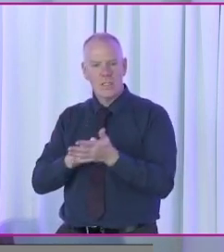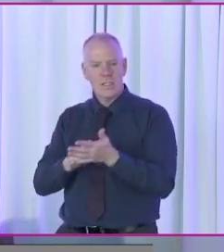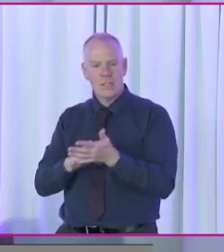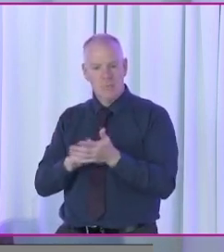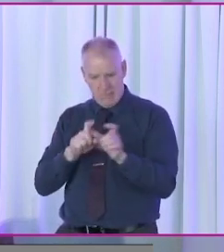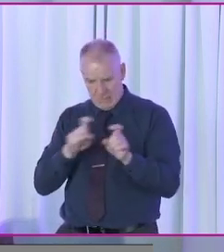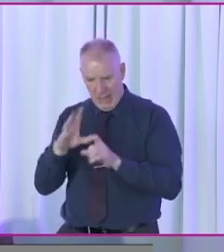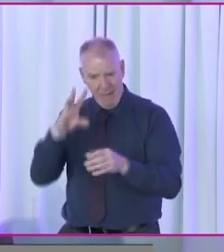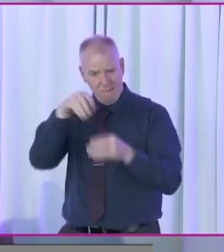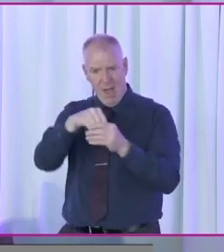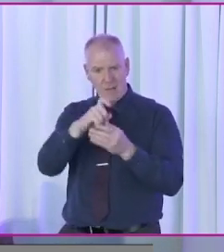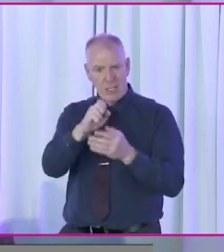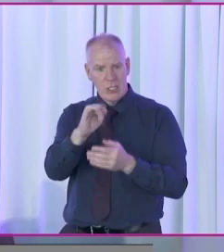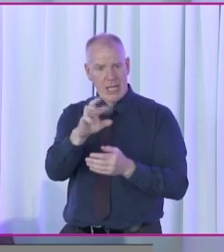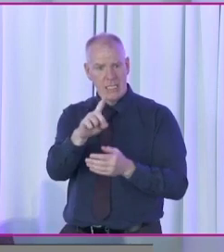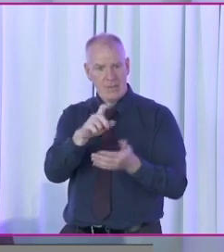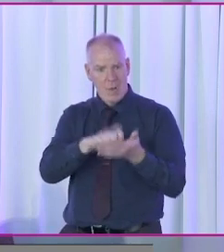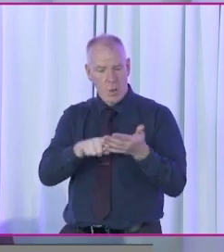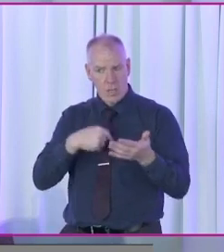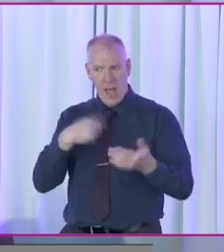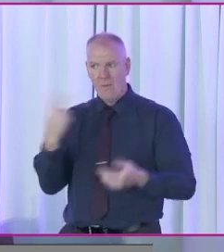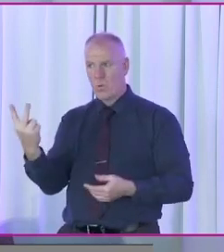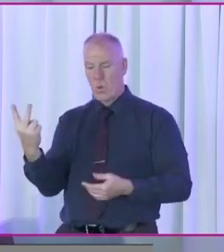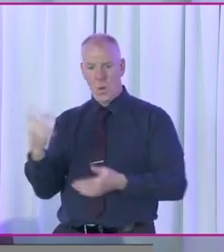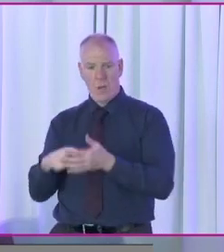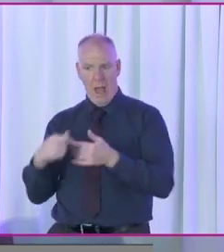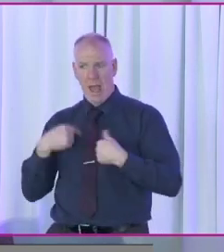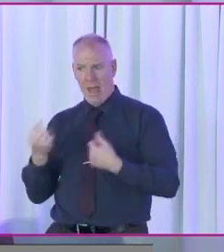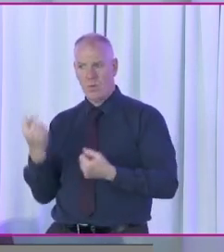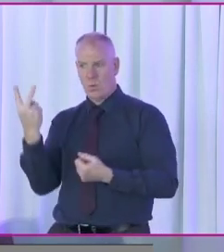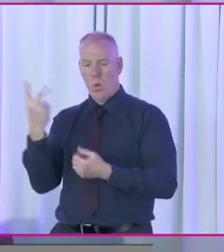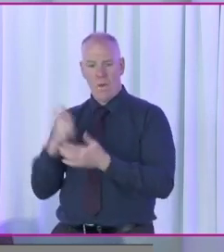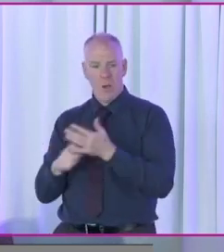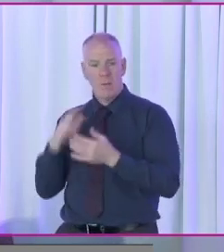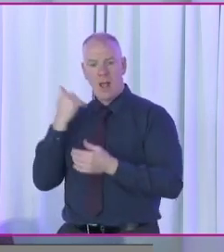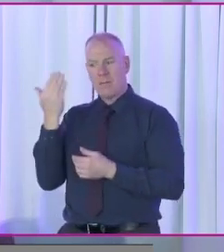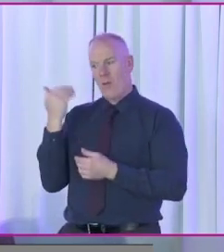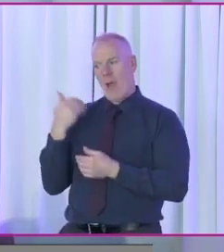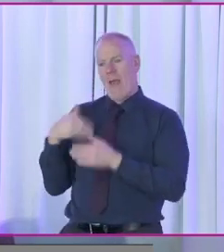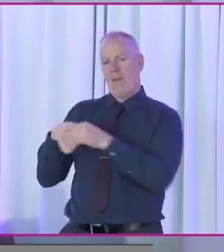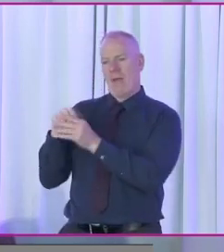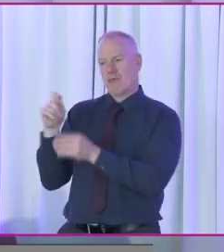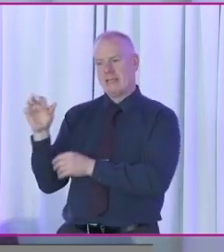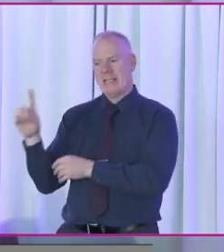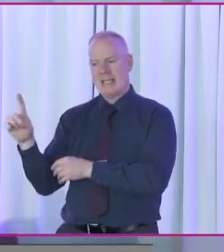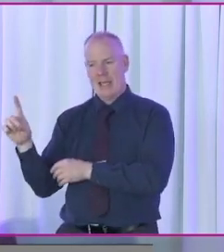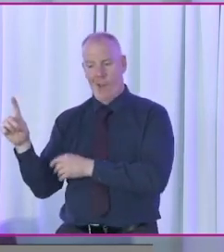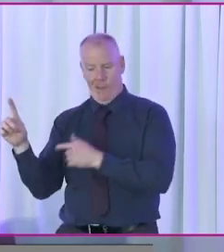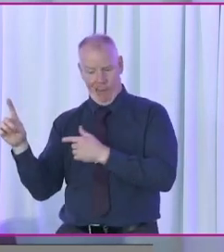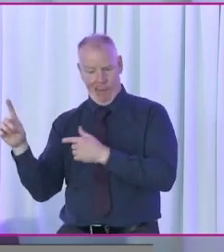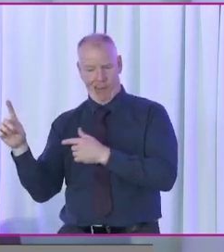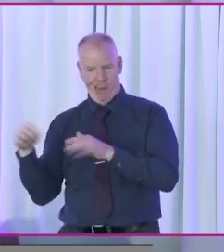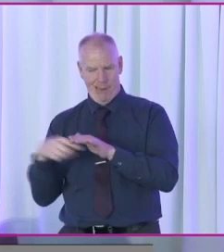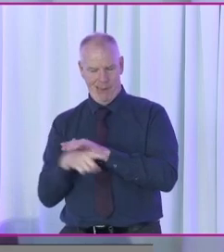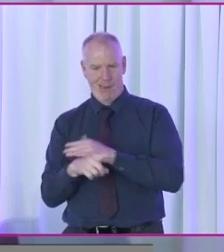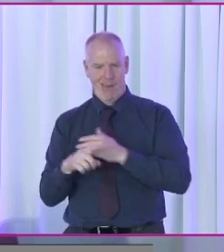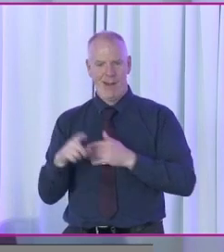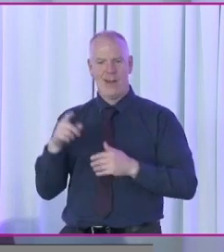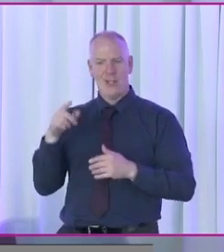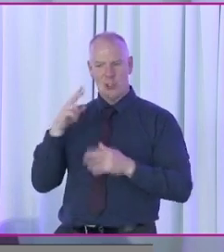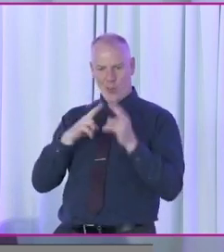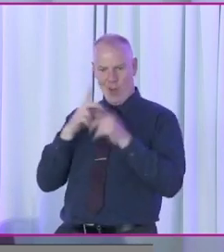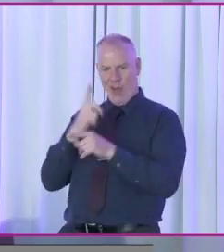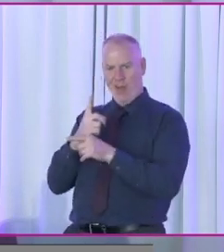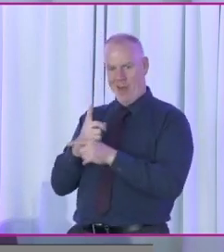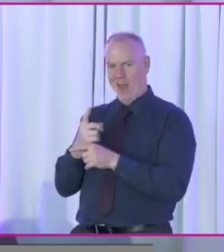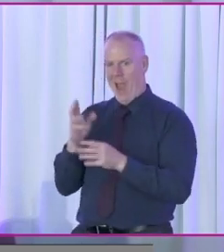participate in Shannon voting. I'd have two votes, possibly UCD and Trinity, but maybe I should have known, I don't know. That's gerrymandering